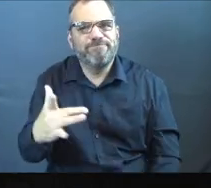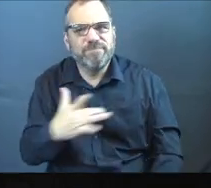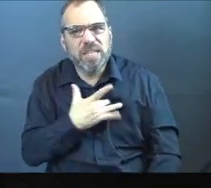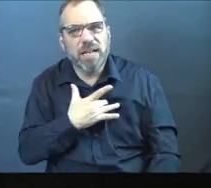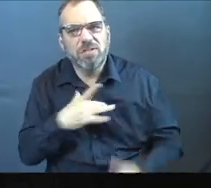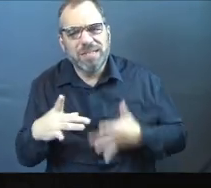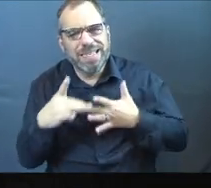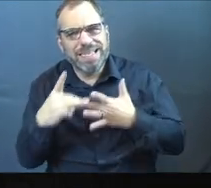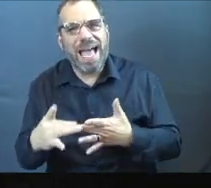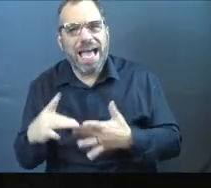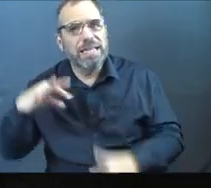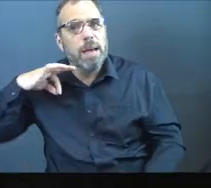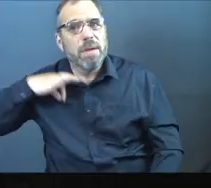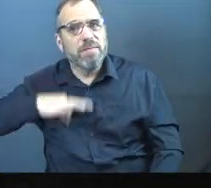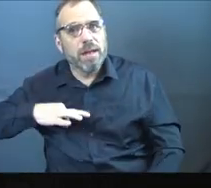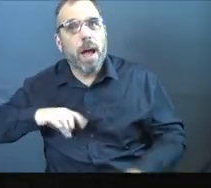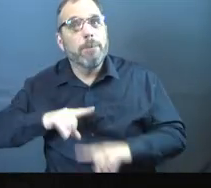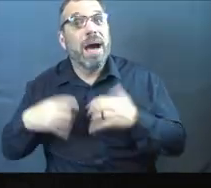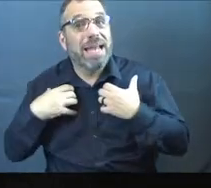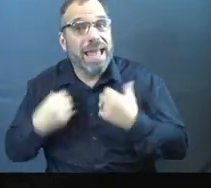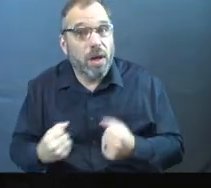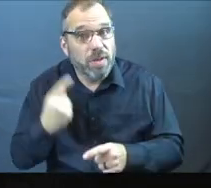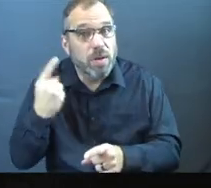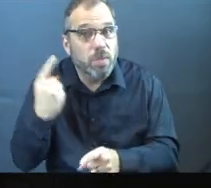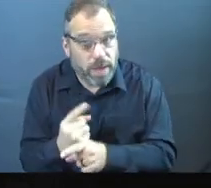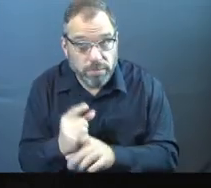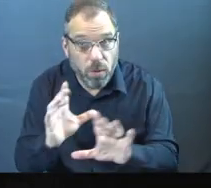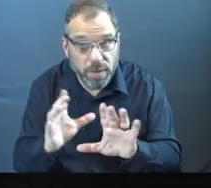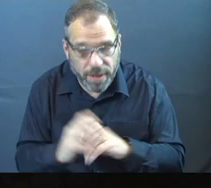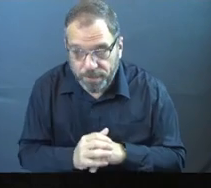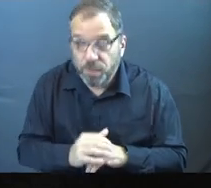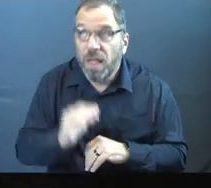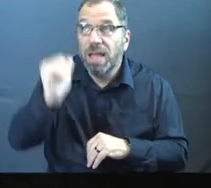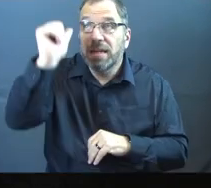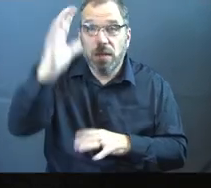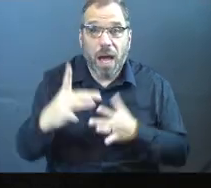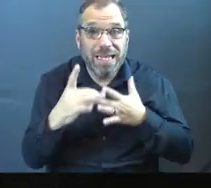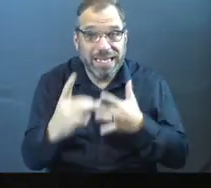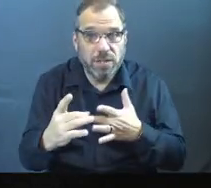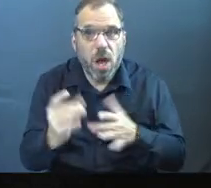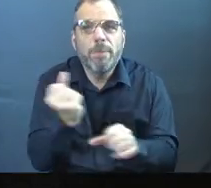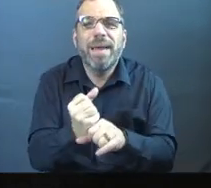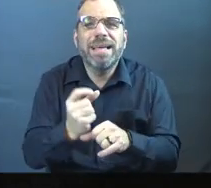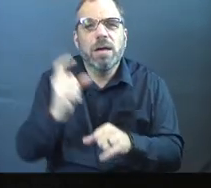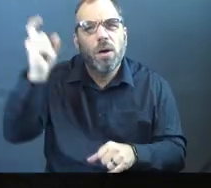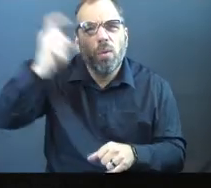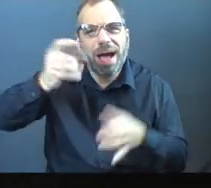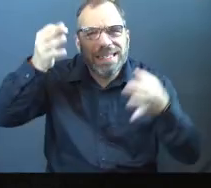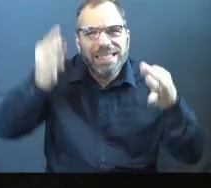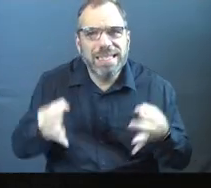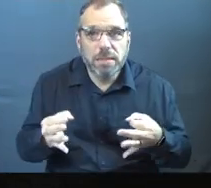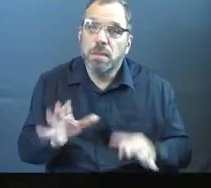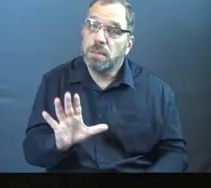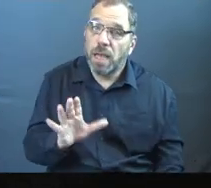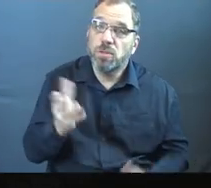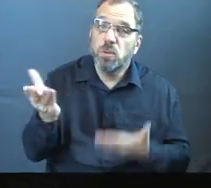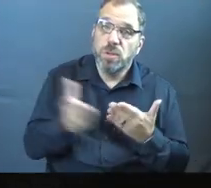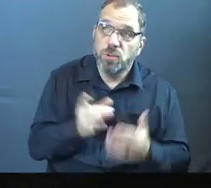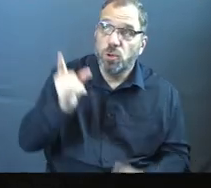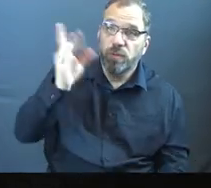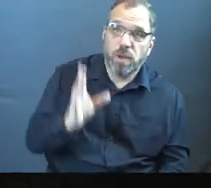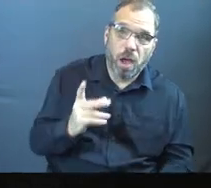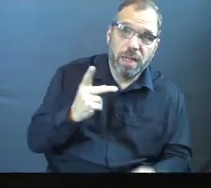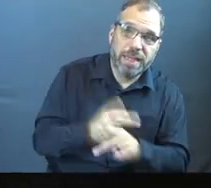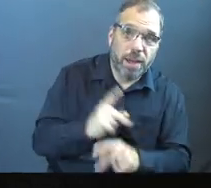going to be of benefit, but that is healthy and right, right? Let God lead you in that so you can make the wise choice there because we do serve a God